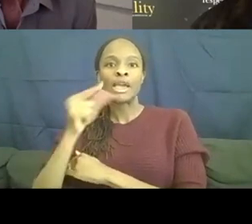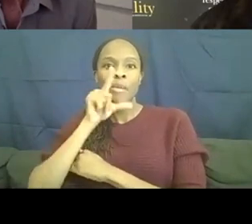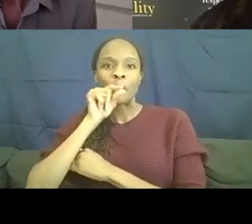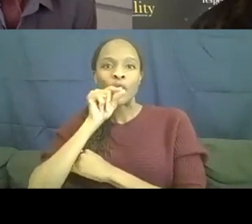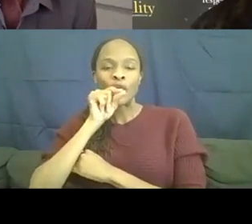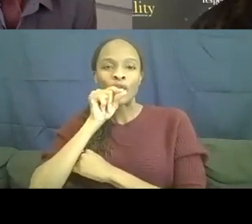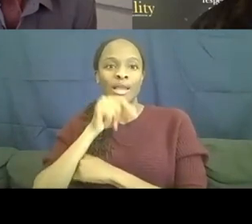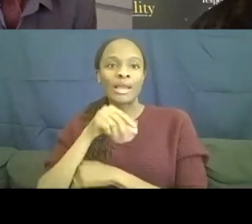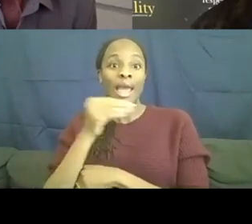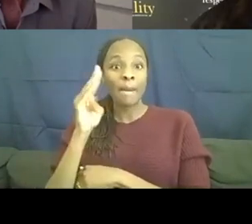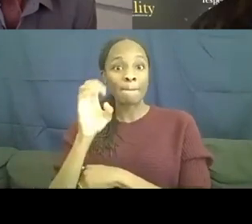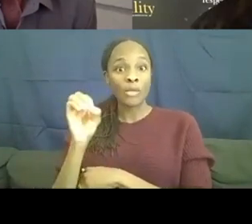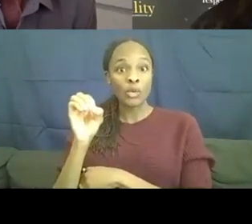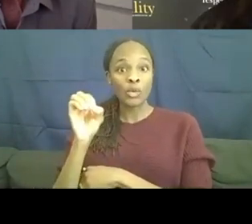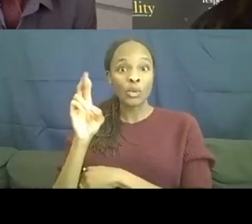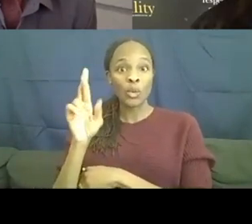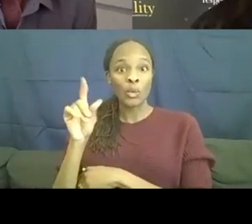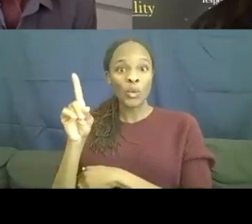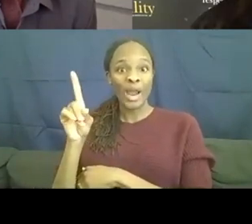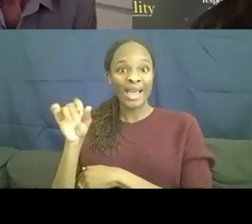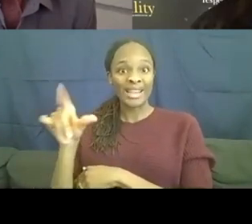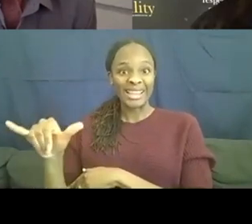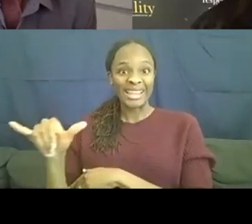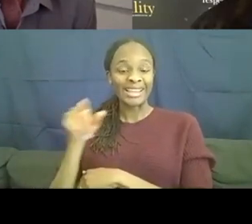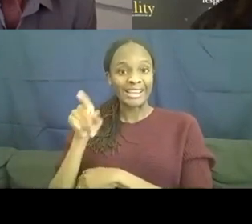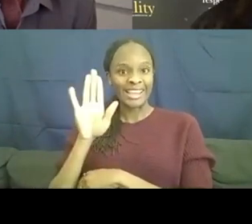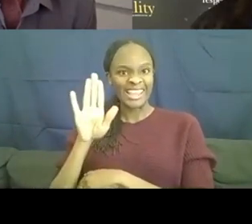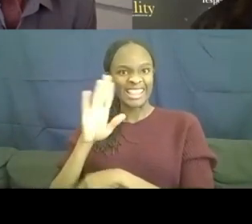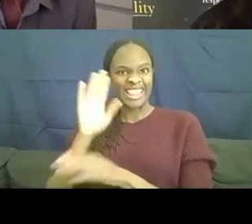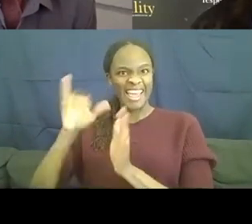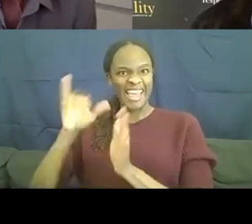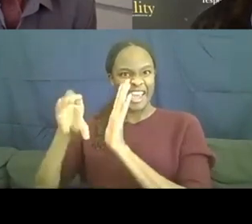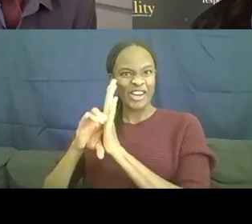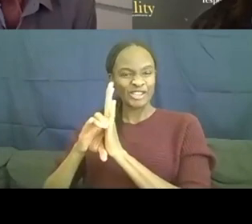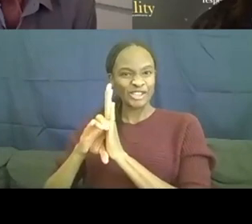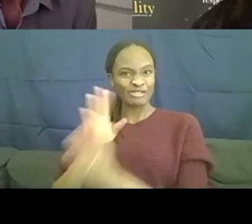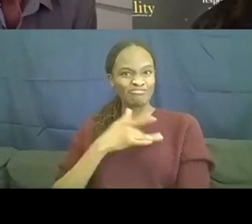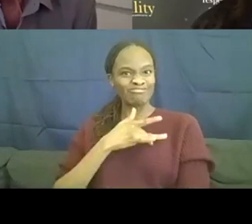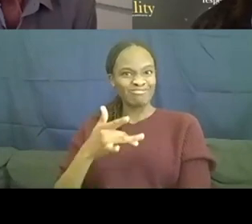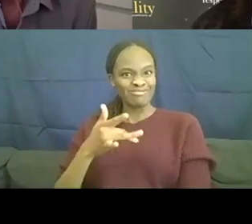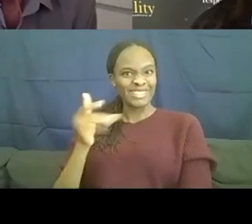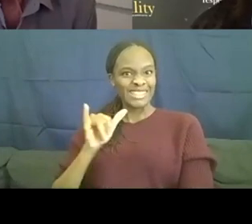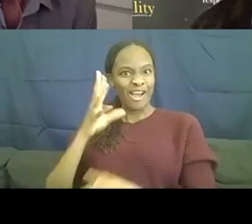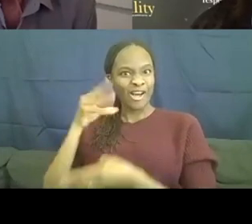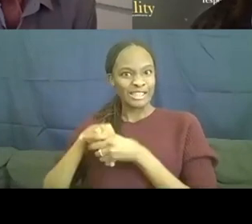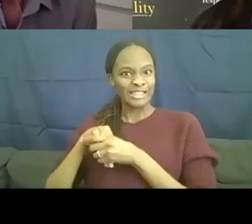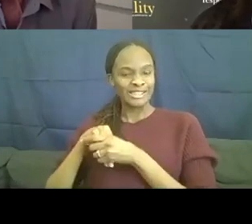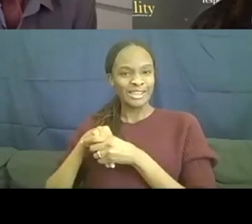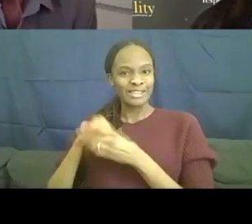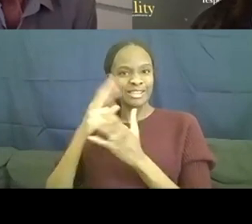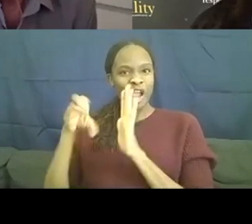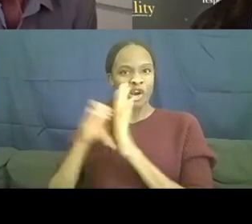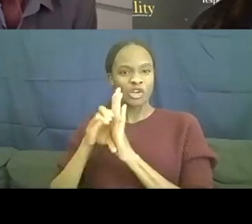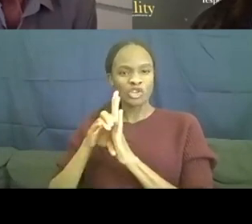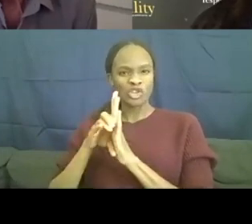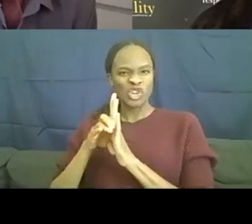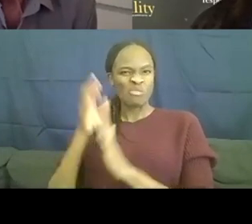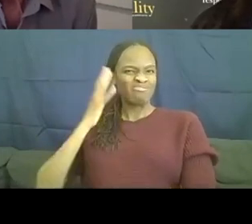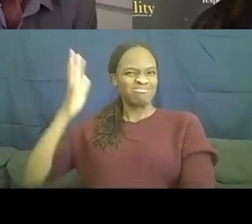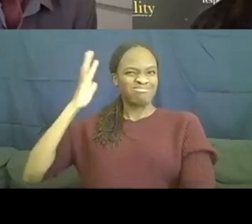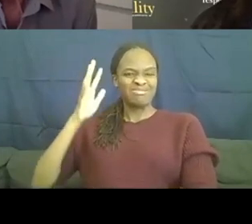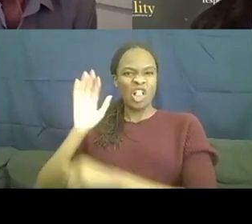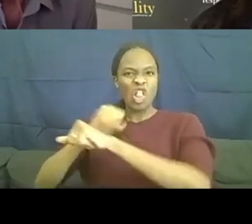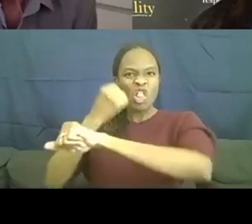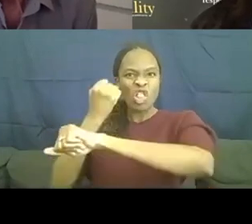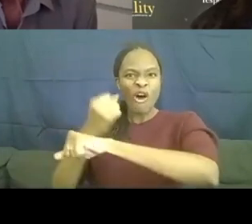autistic person. And in that, in those days, he was like locked in a room, you know, looking out